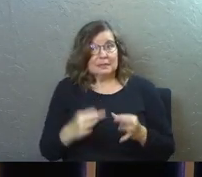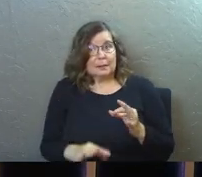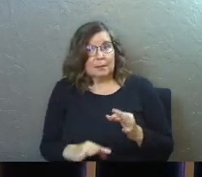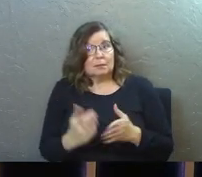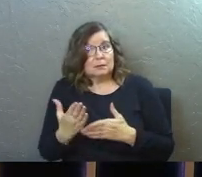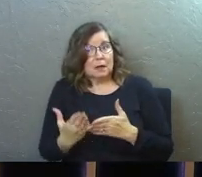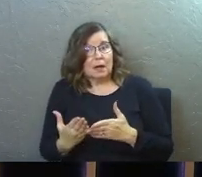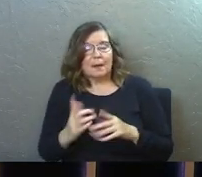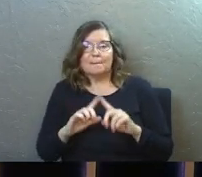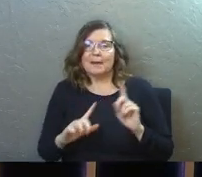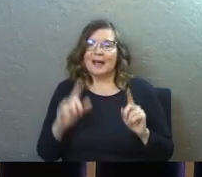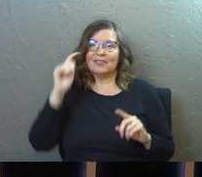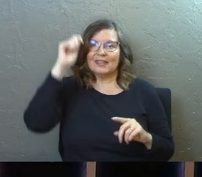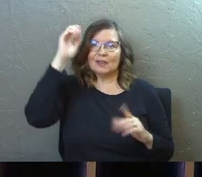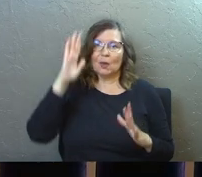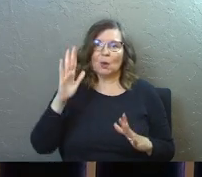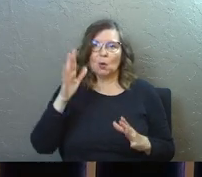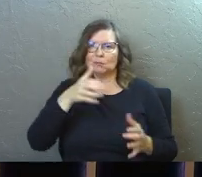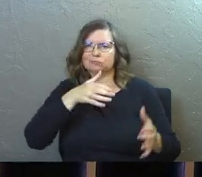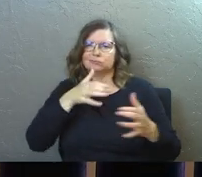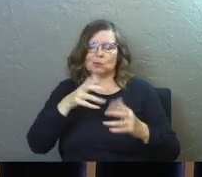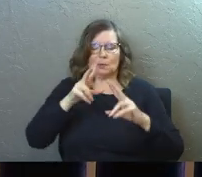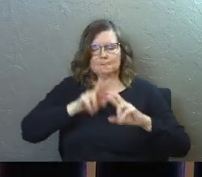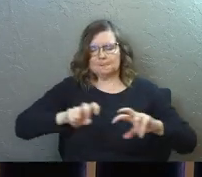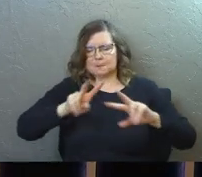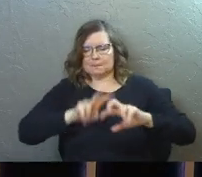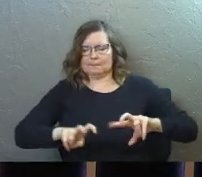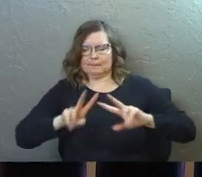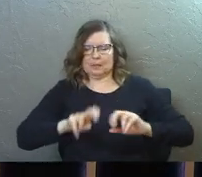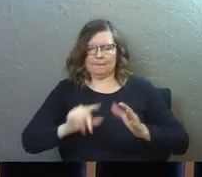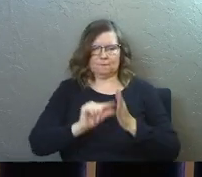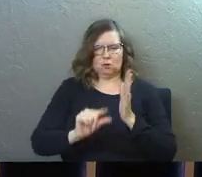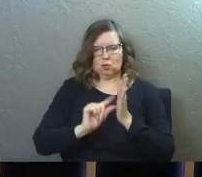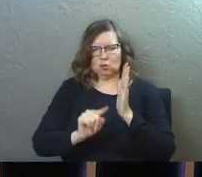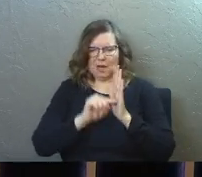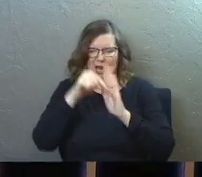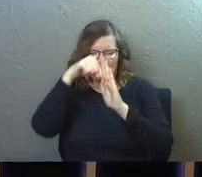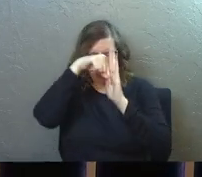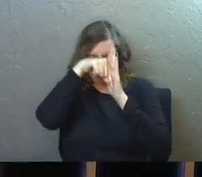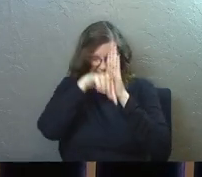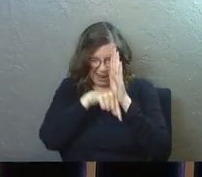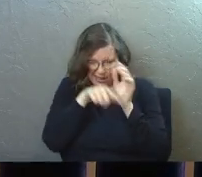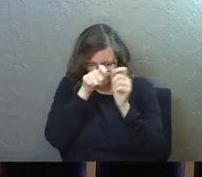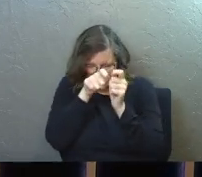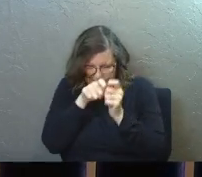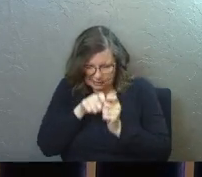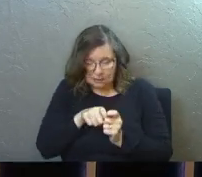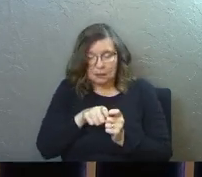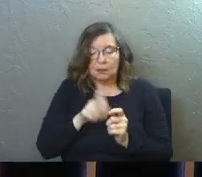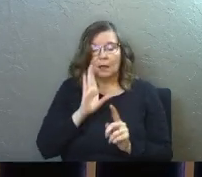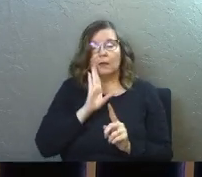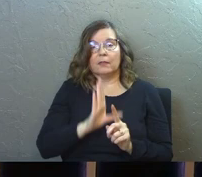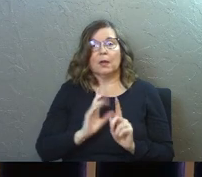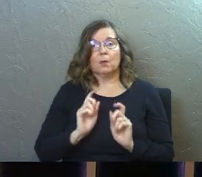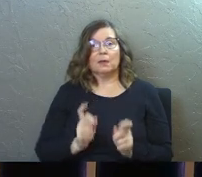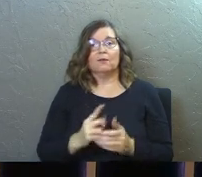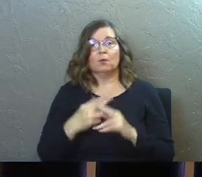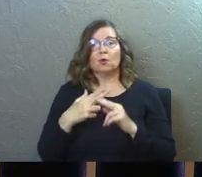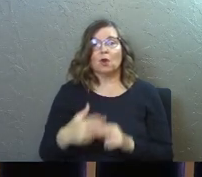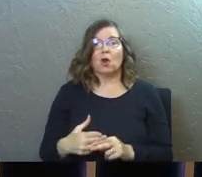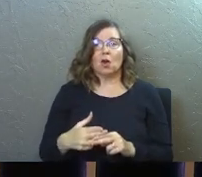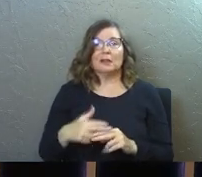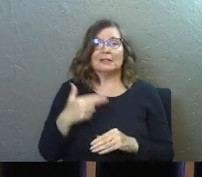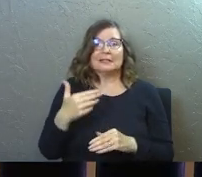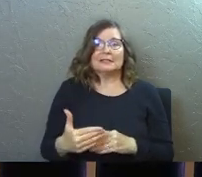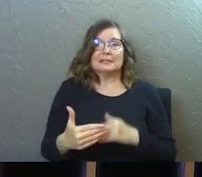that simple. But the theologians who are like analyzing these verses, like right down to the detail, they will give you what are